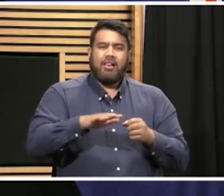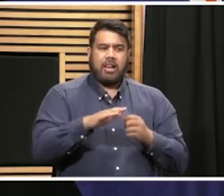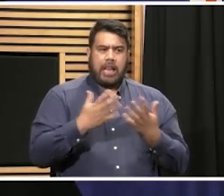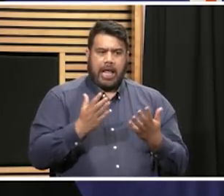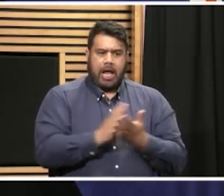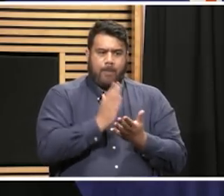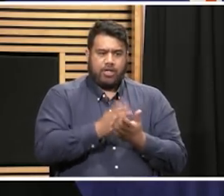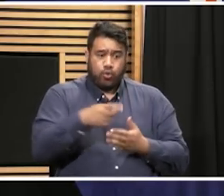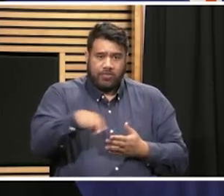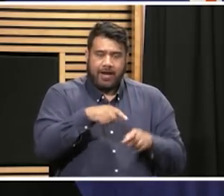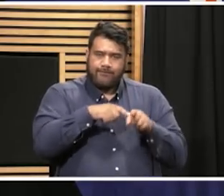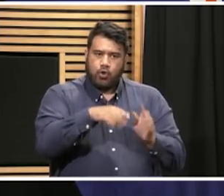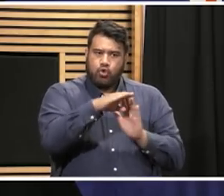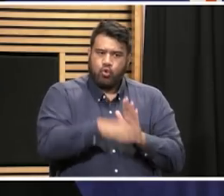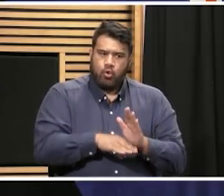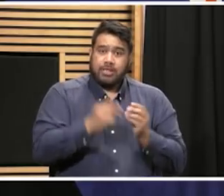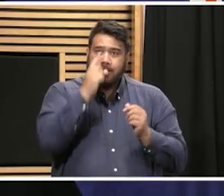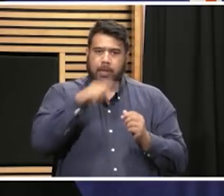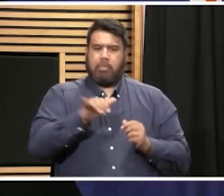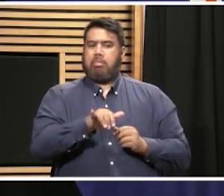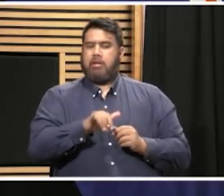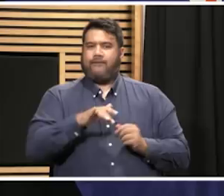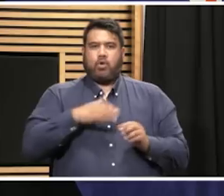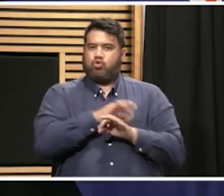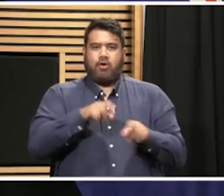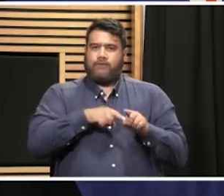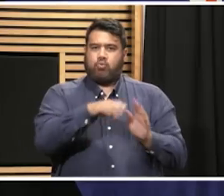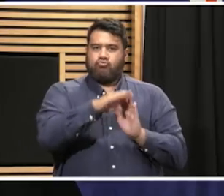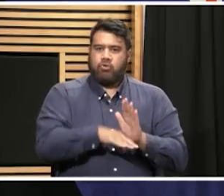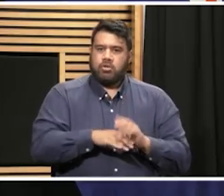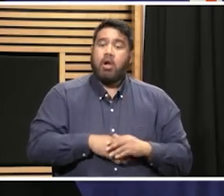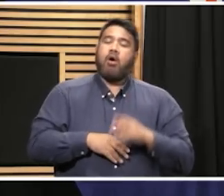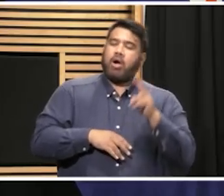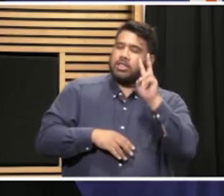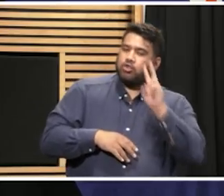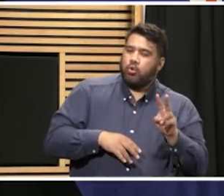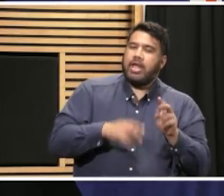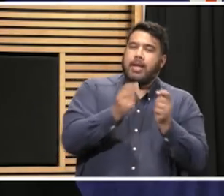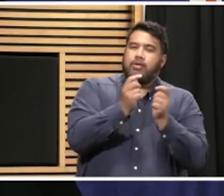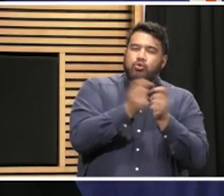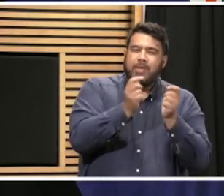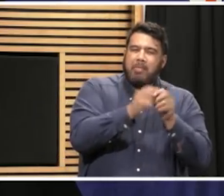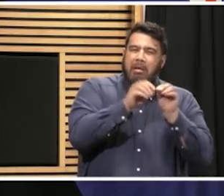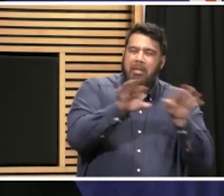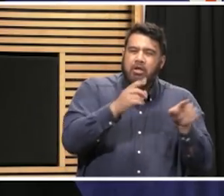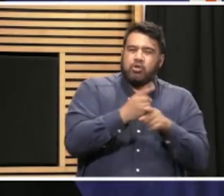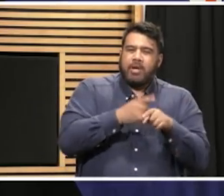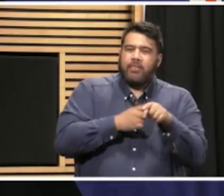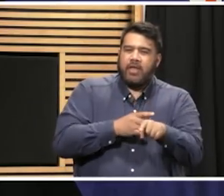complying with those health hospitals? Yeah, I can't give you the absolute detail. I'm aware that it's been in the media today and our local police are